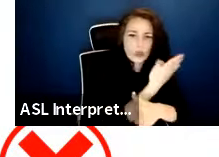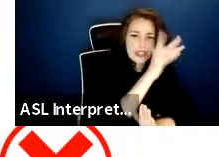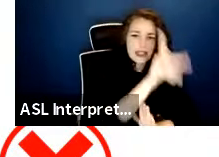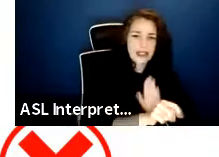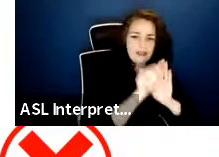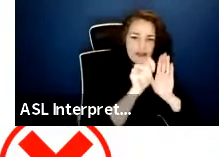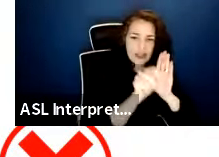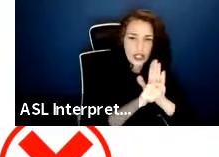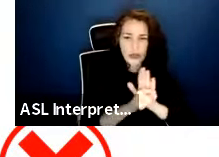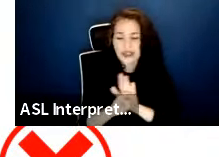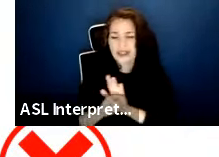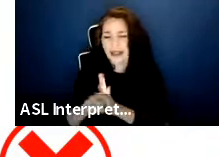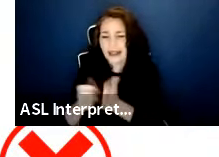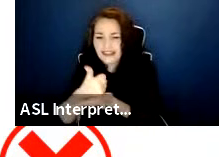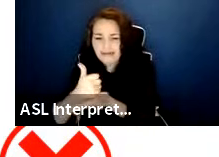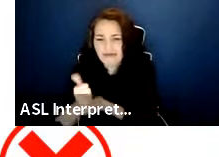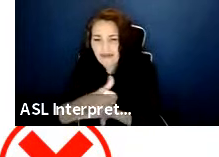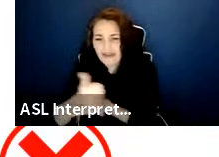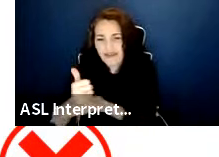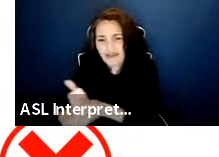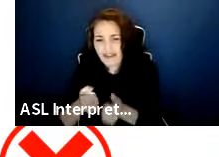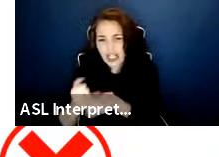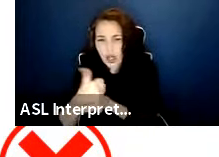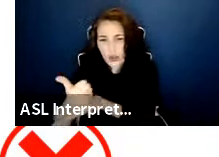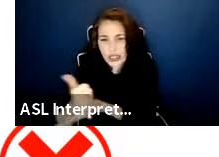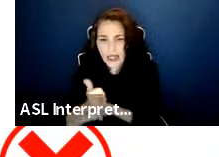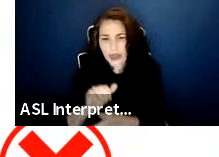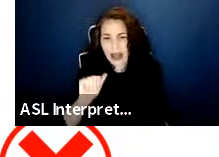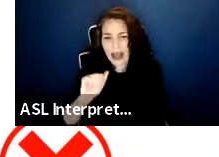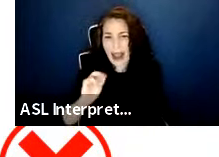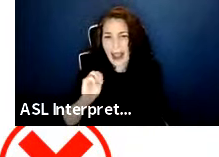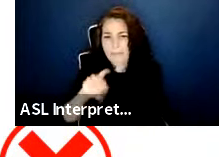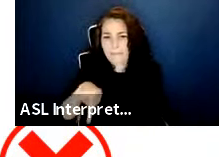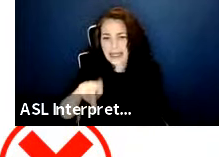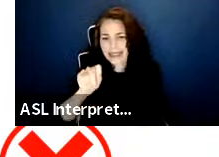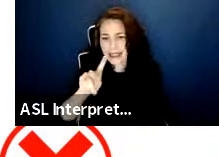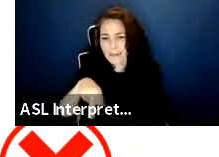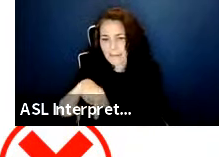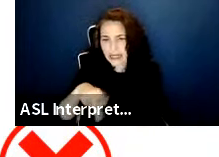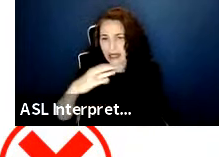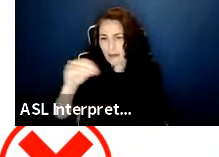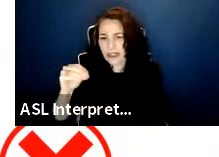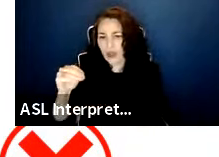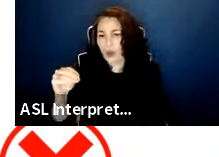or any projects produced by AMPTP companies or who are term signatories.